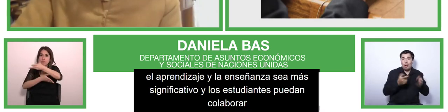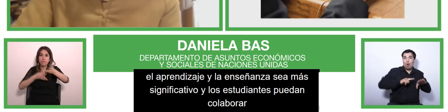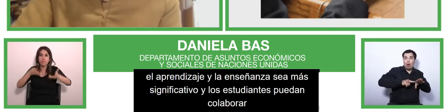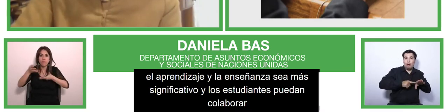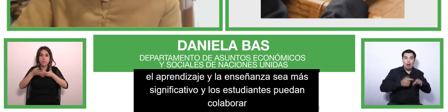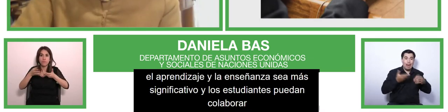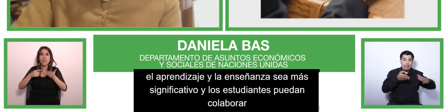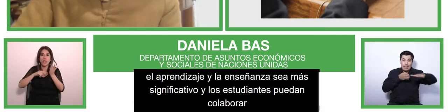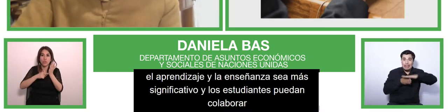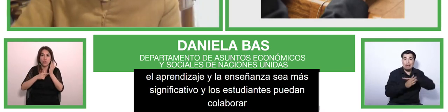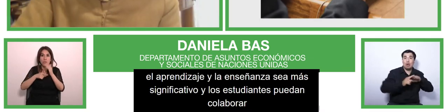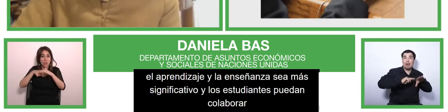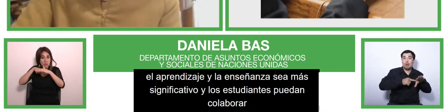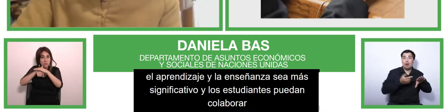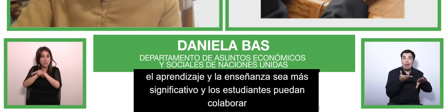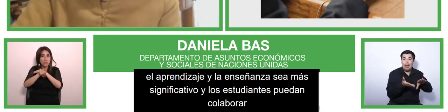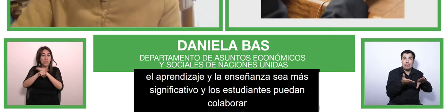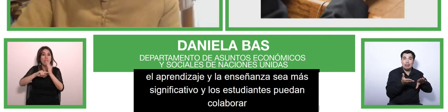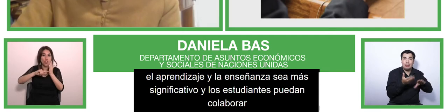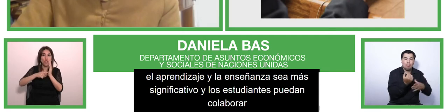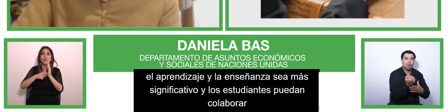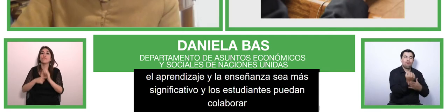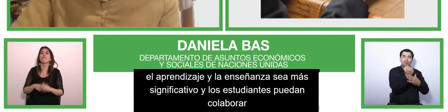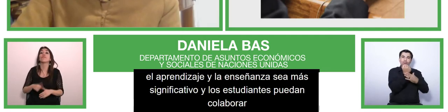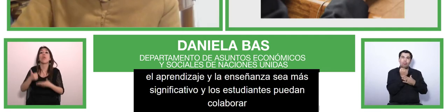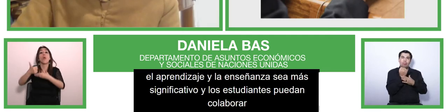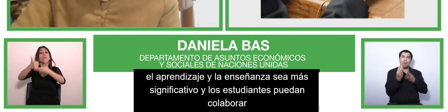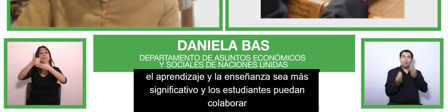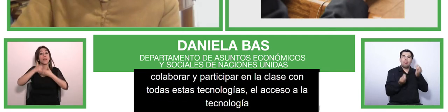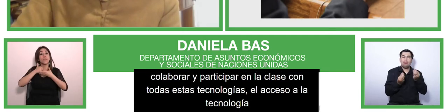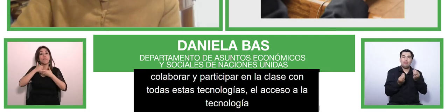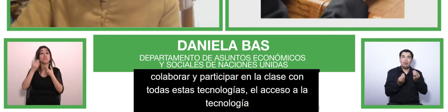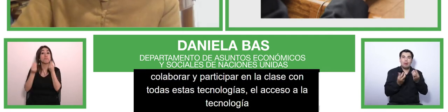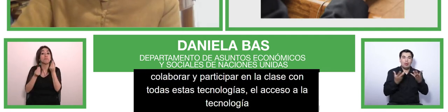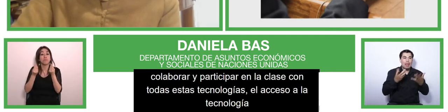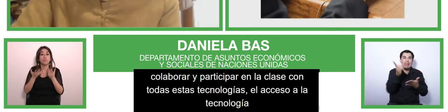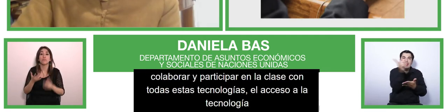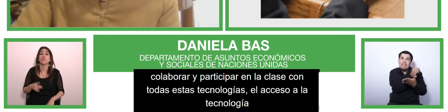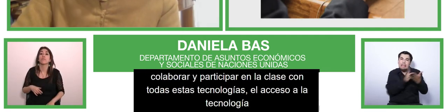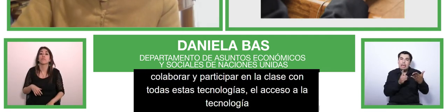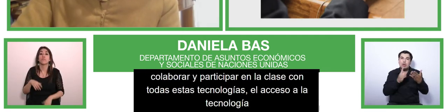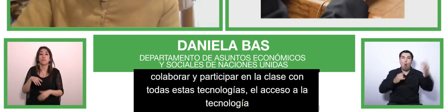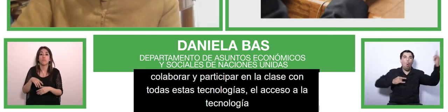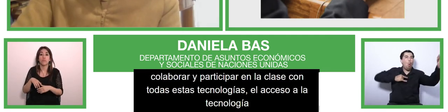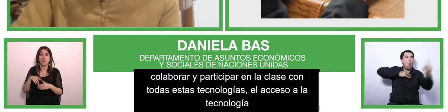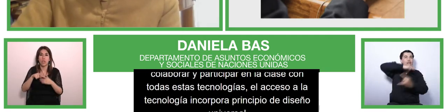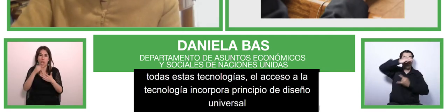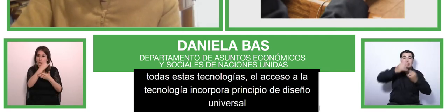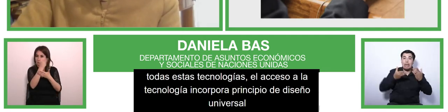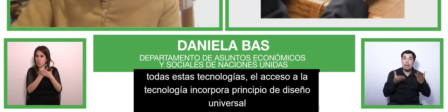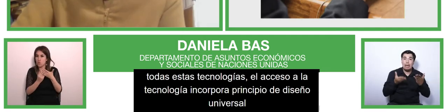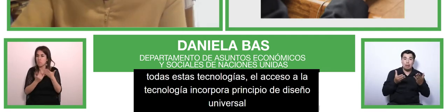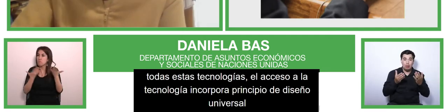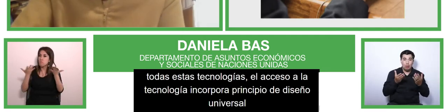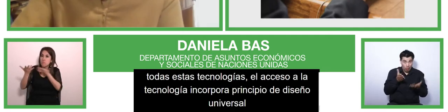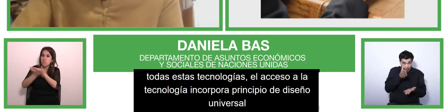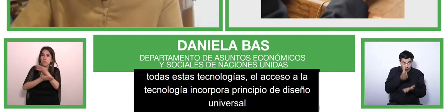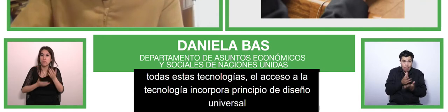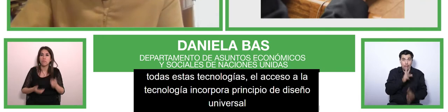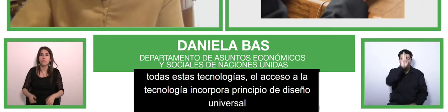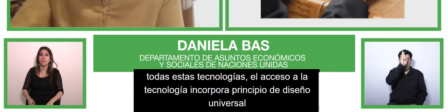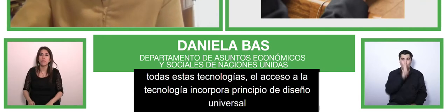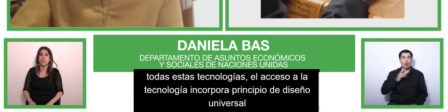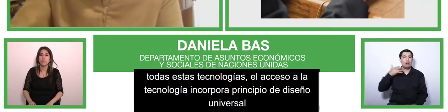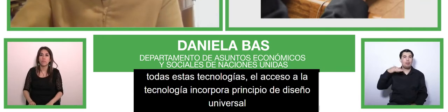universal design can serve as a very important role in inclusion of students with disabilities at least some